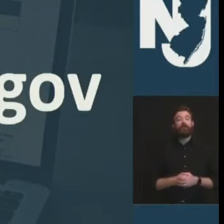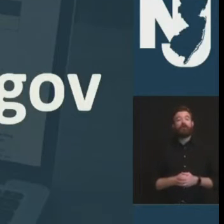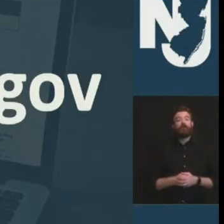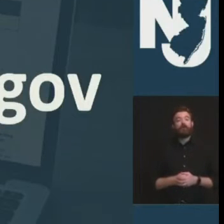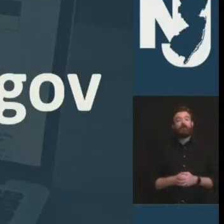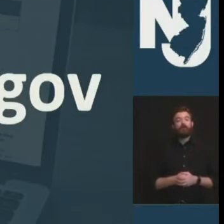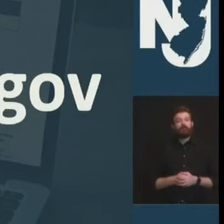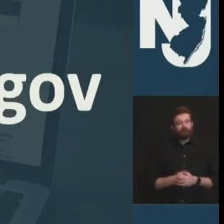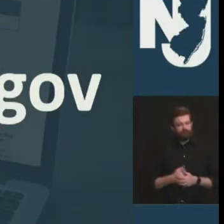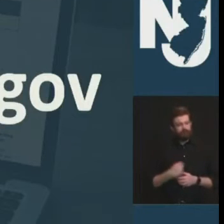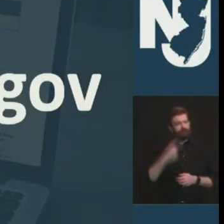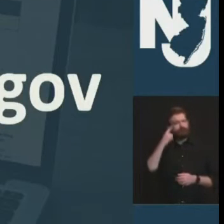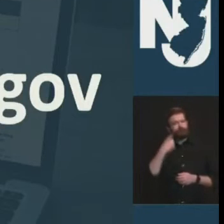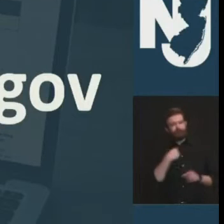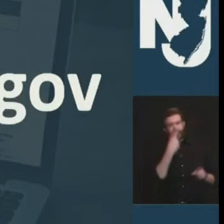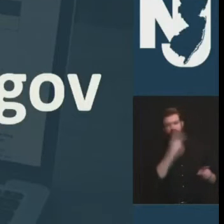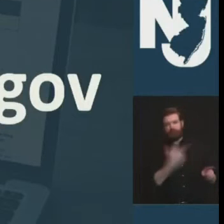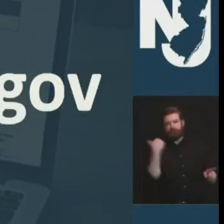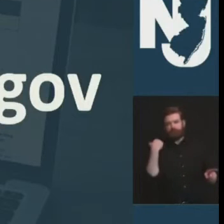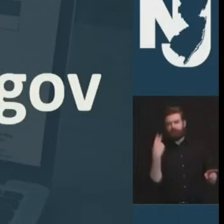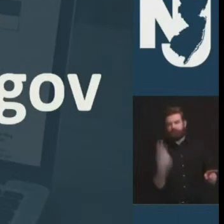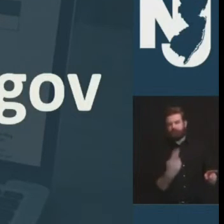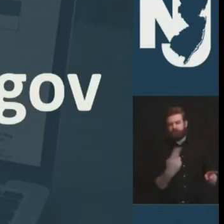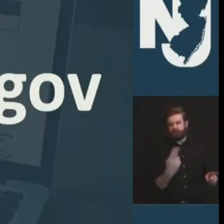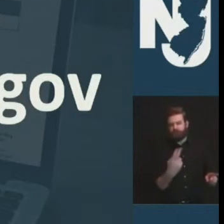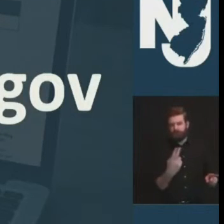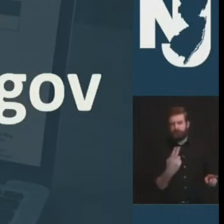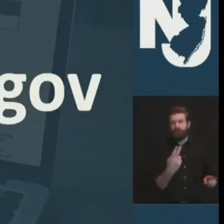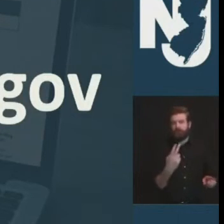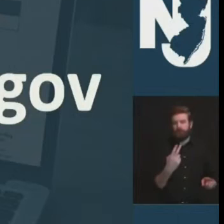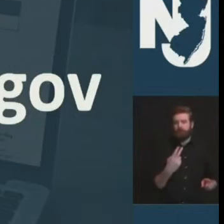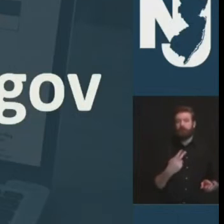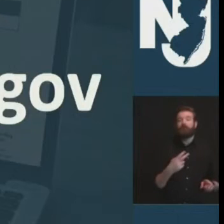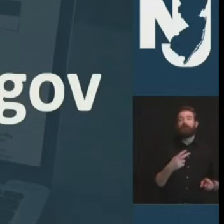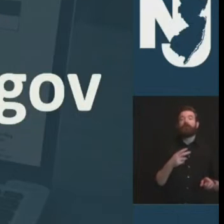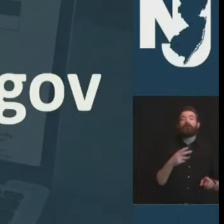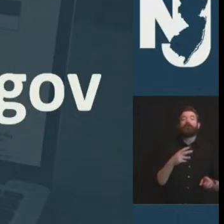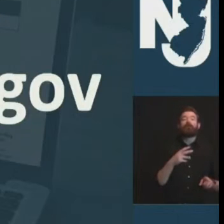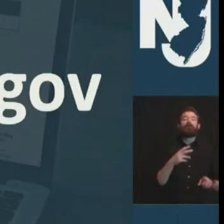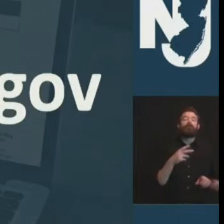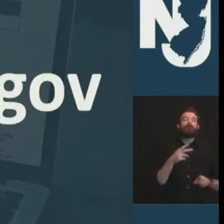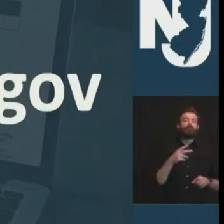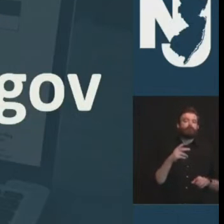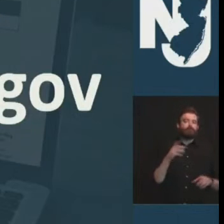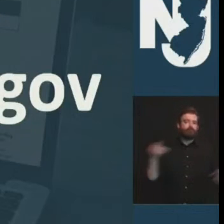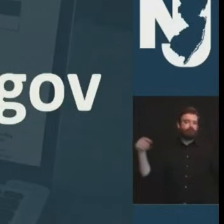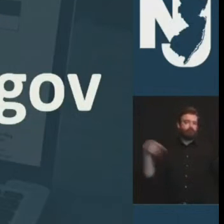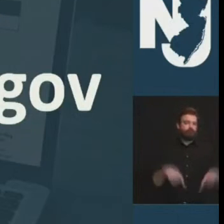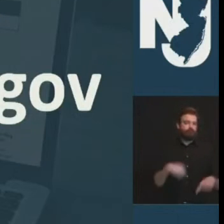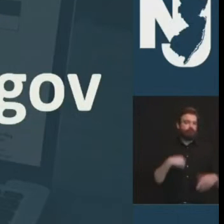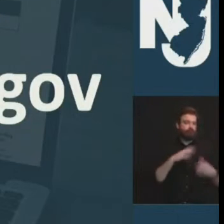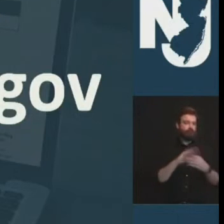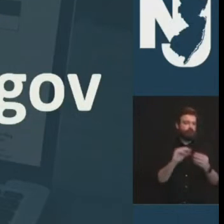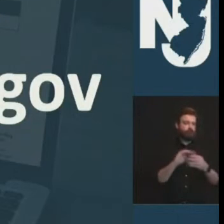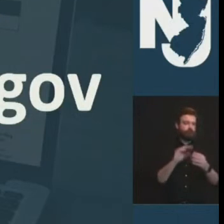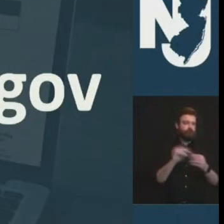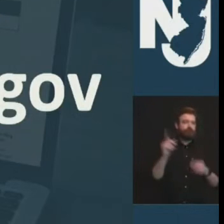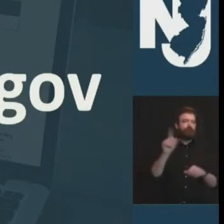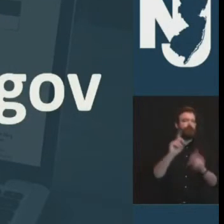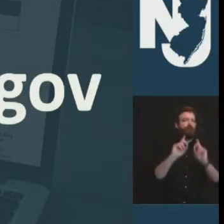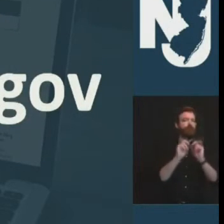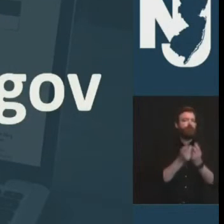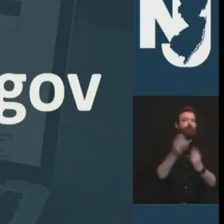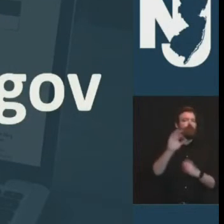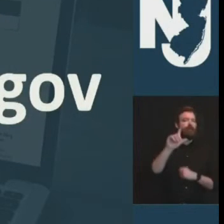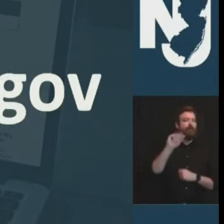is up i want to reiterate the new unemployment claim numbers that were released yesterday by the department of labor which showed a 38 percent week-over-week